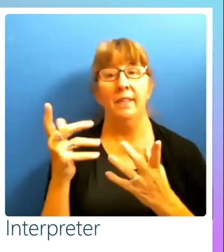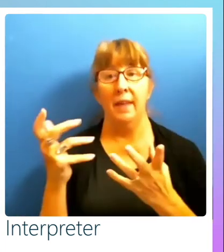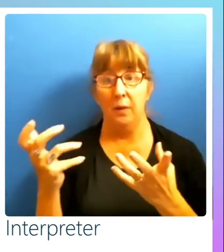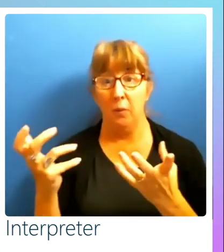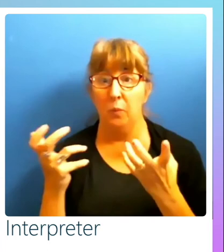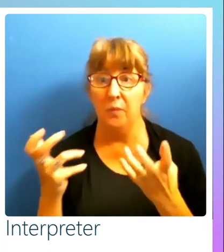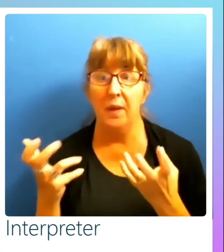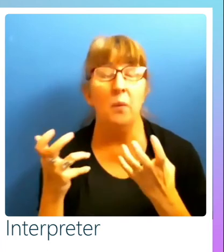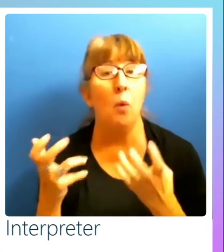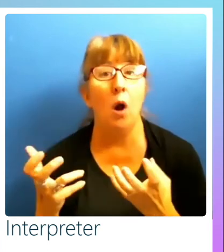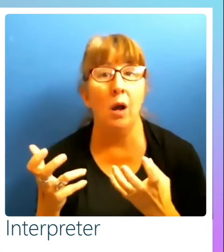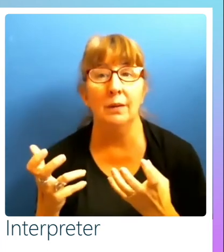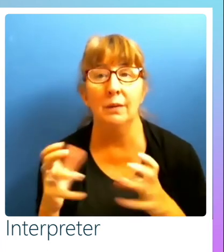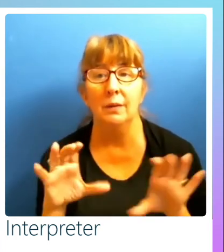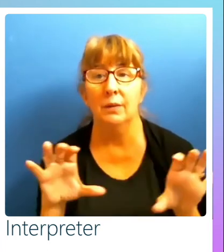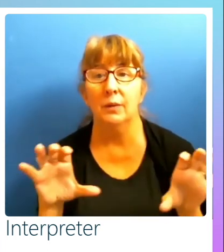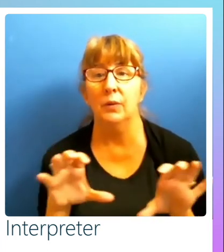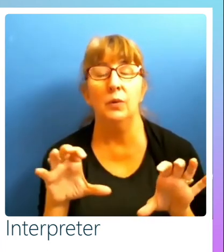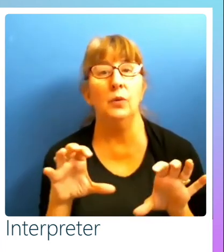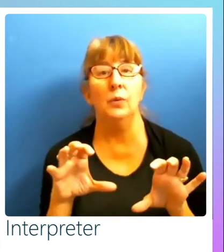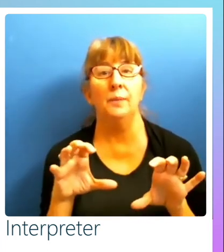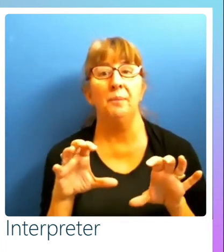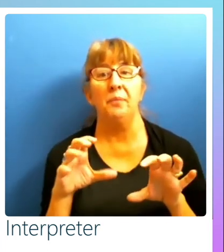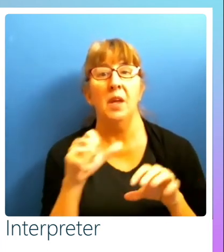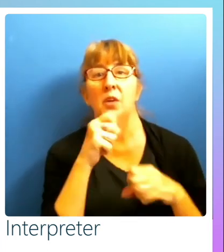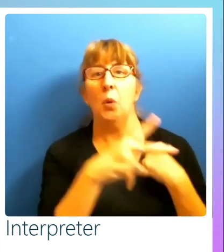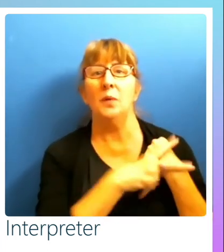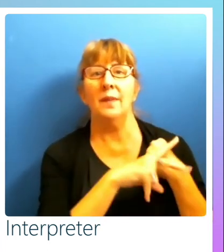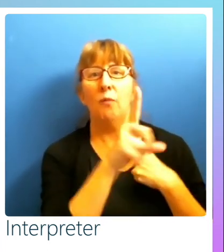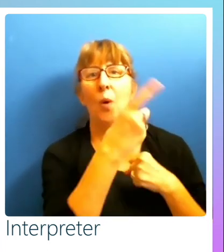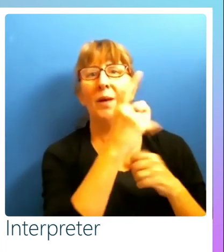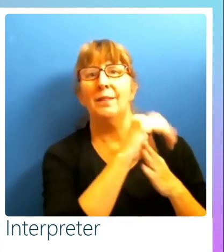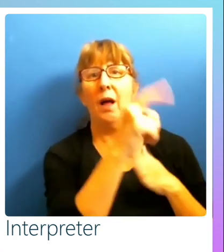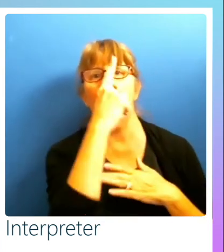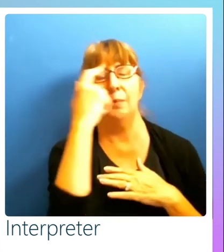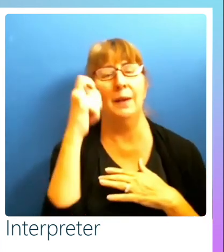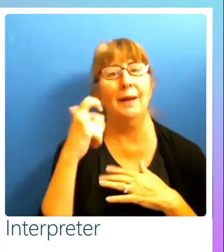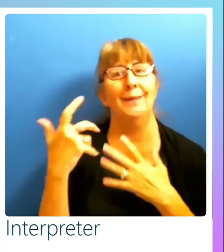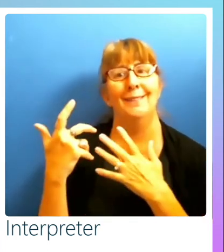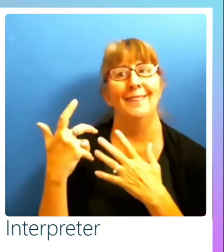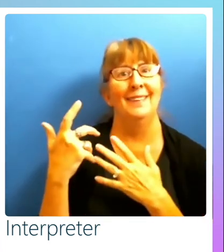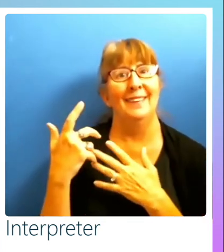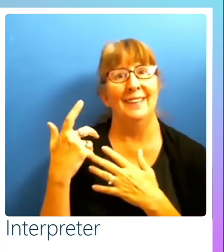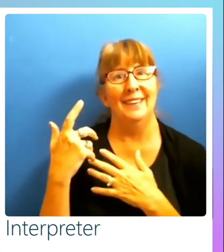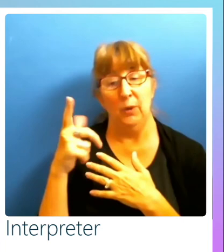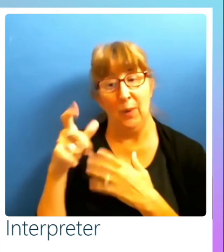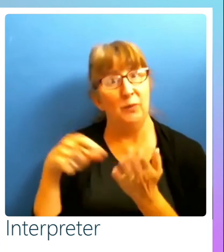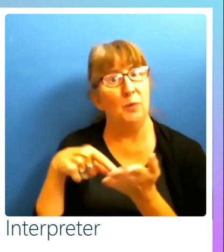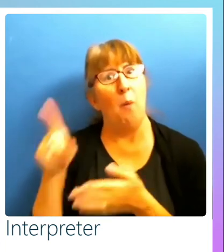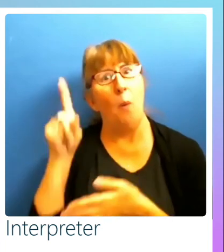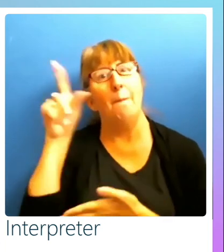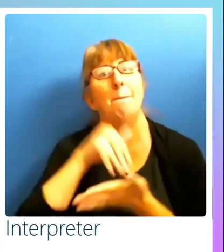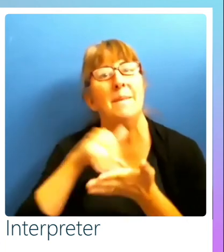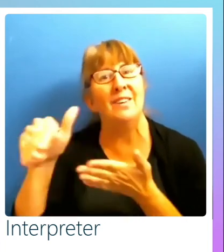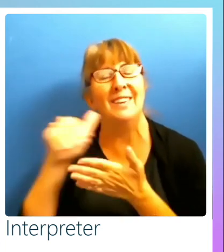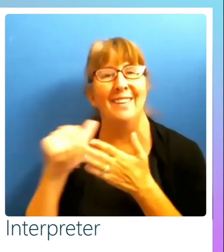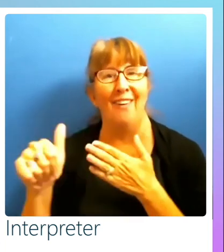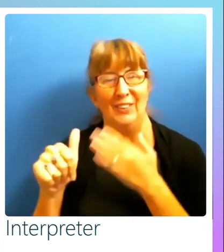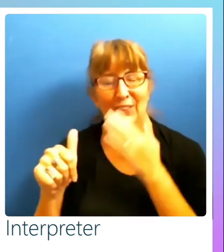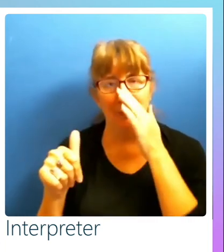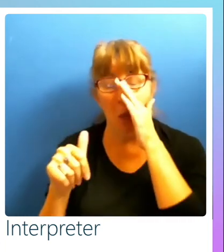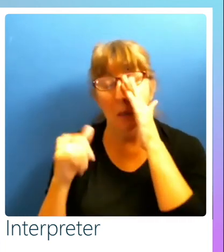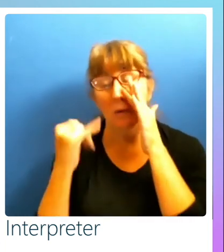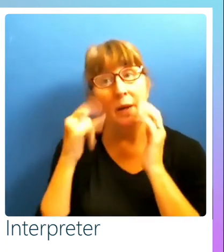you know, don't save a dollar for lack of a million dollars in output that this person is going to be able to do, right? So when you enable that